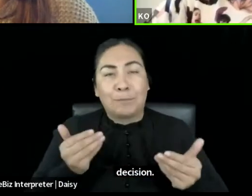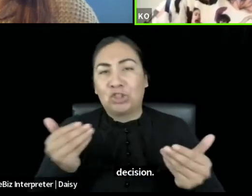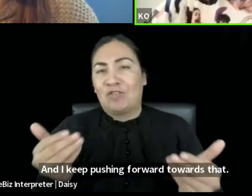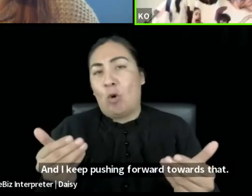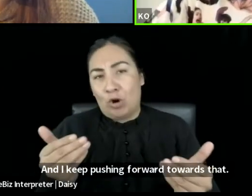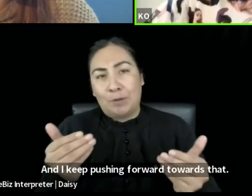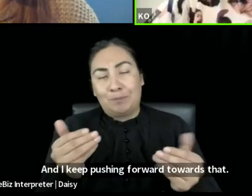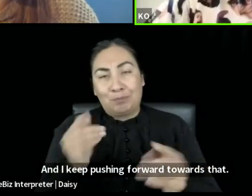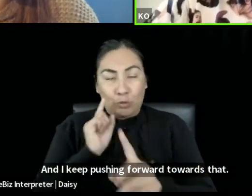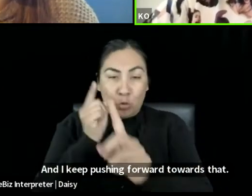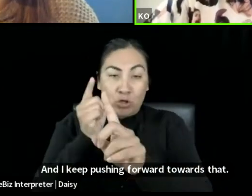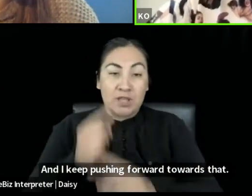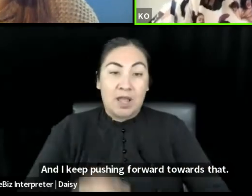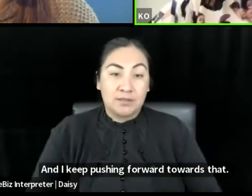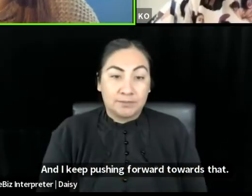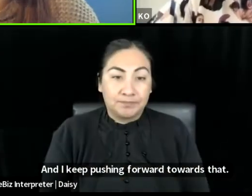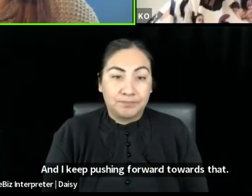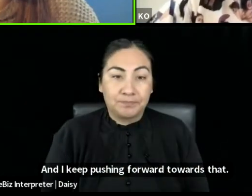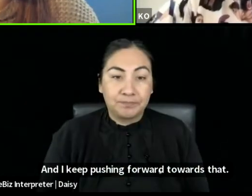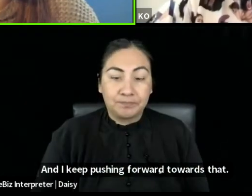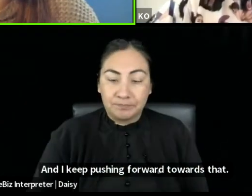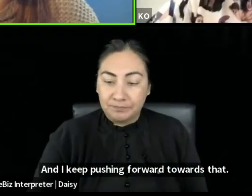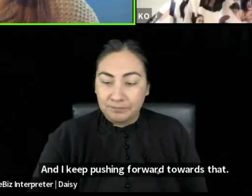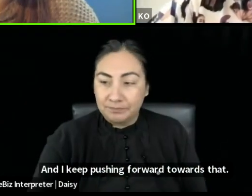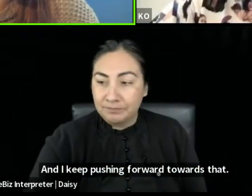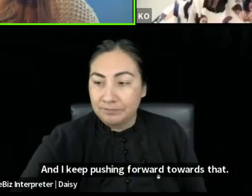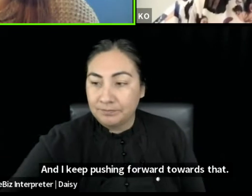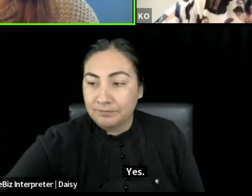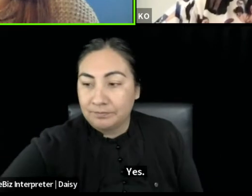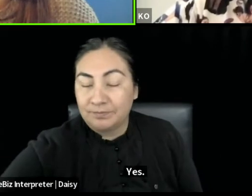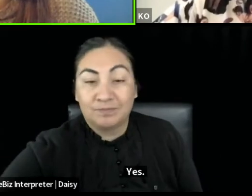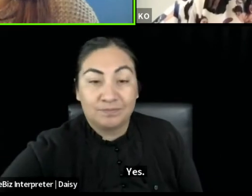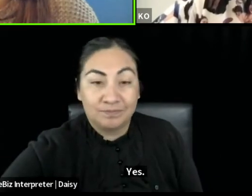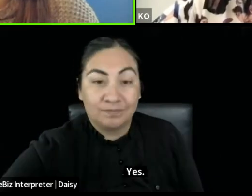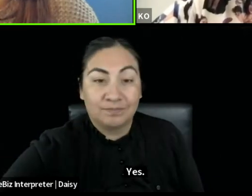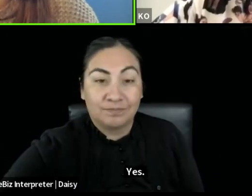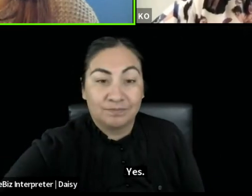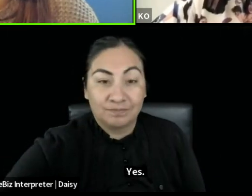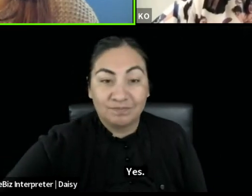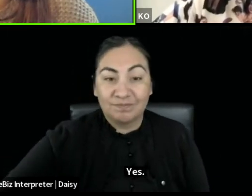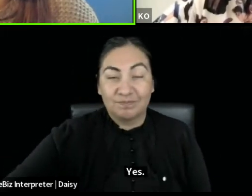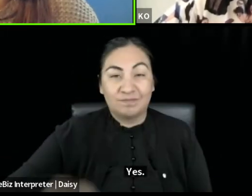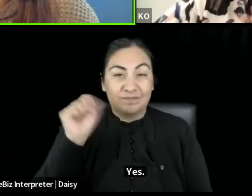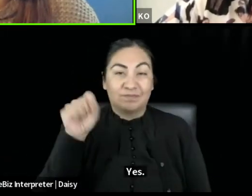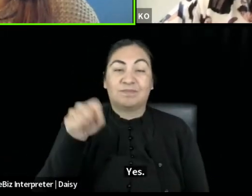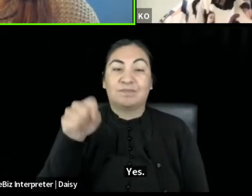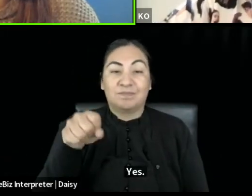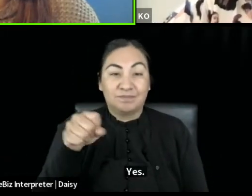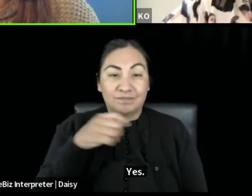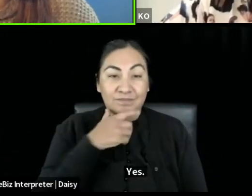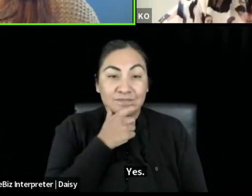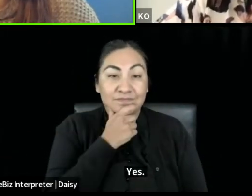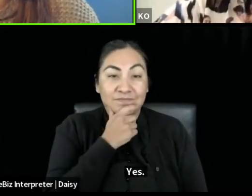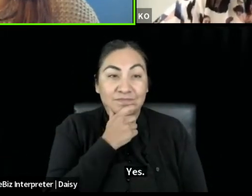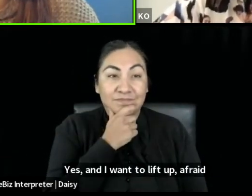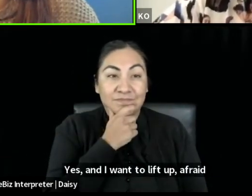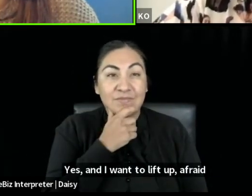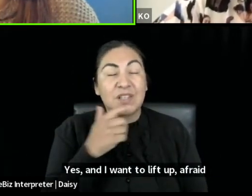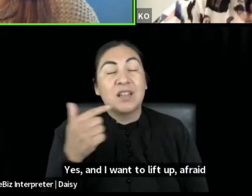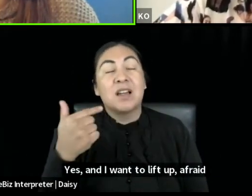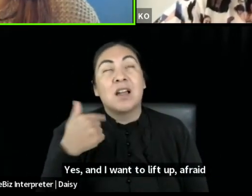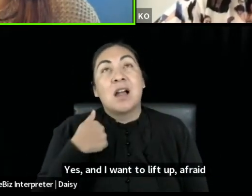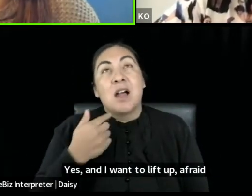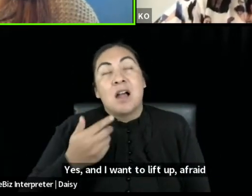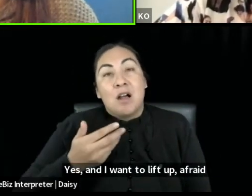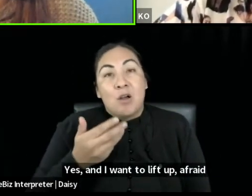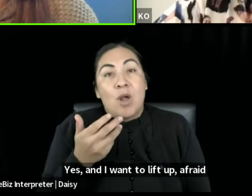Yes. Um, huge. Yes. And I want to lift up a phrase that is just